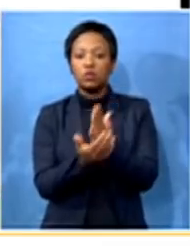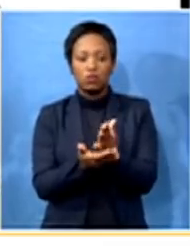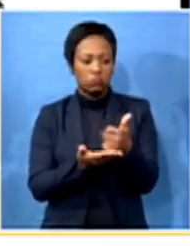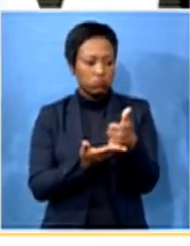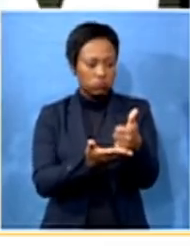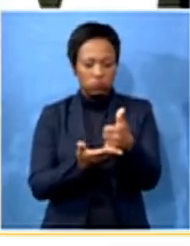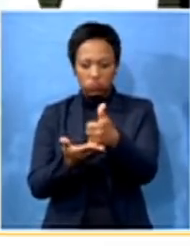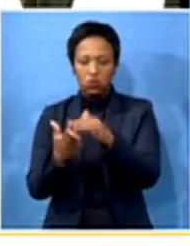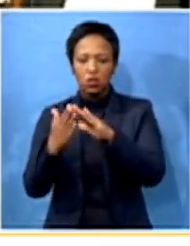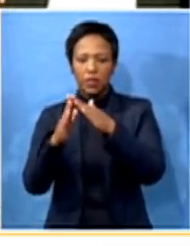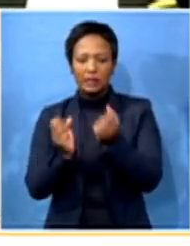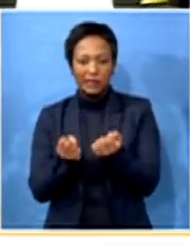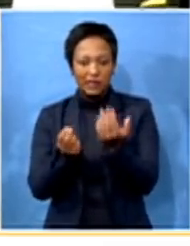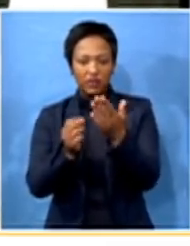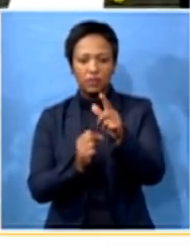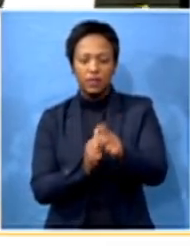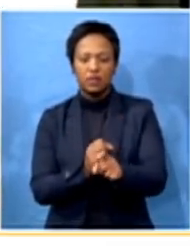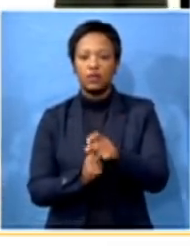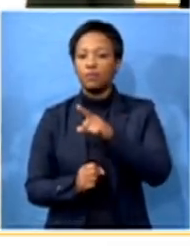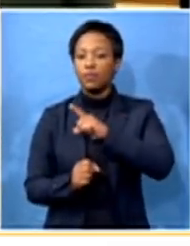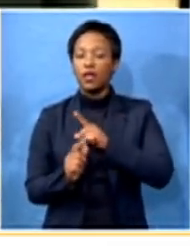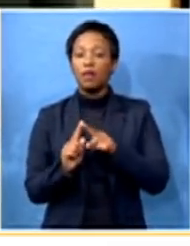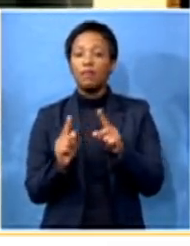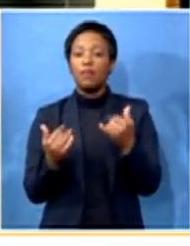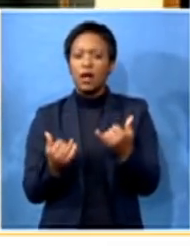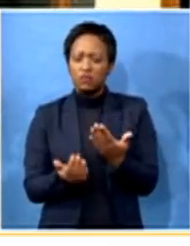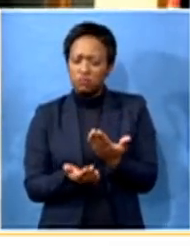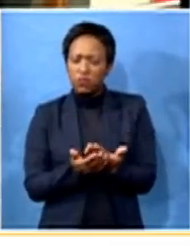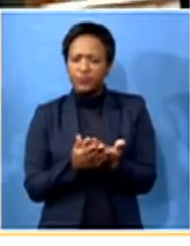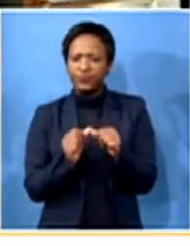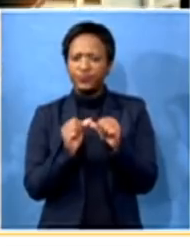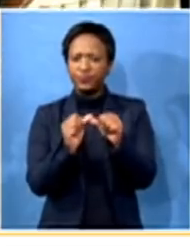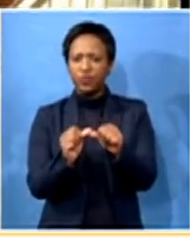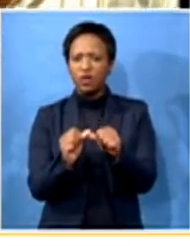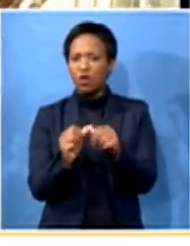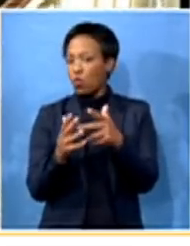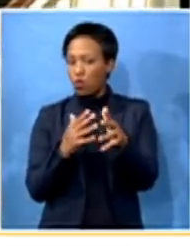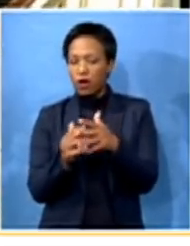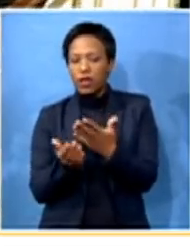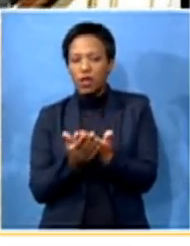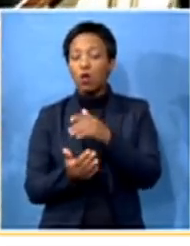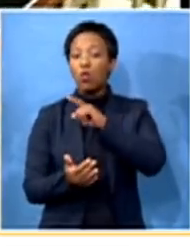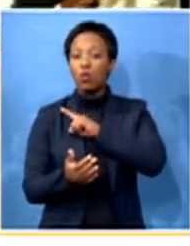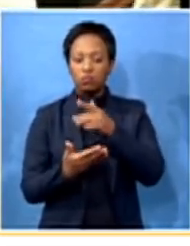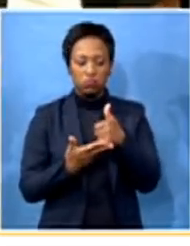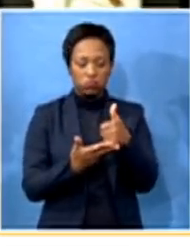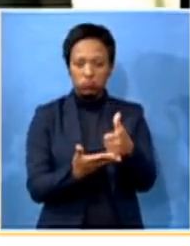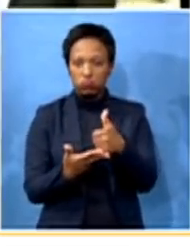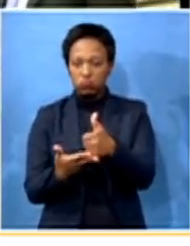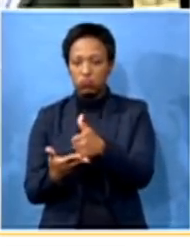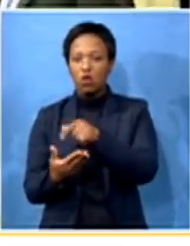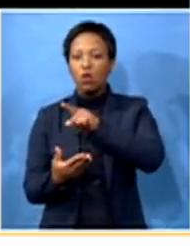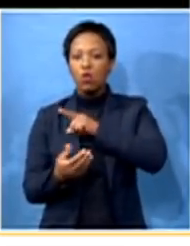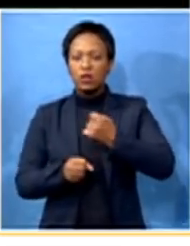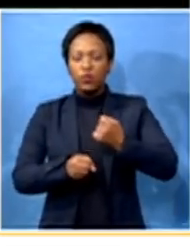got that responsibility that it might do it at most possible, wherever it kept, to assist that metro, to ensure that its